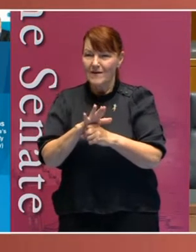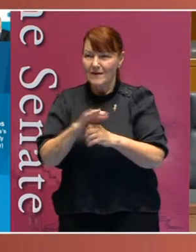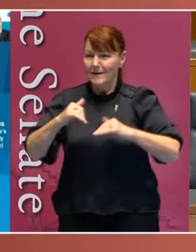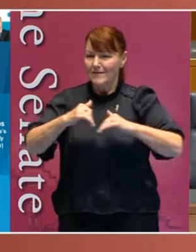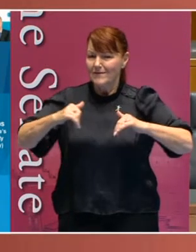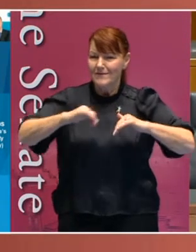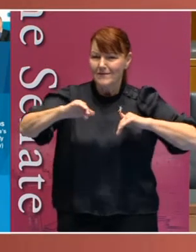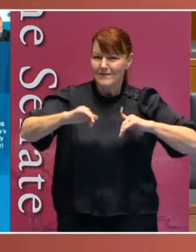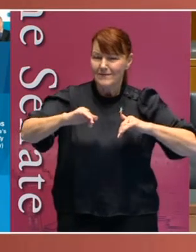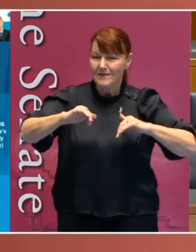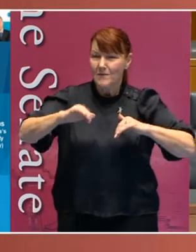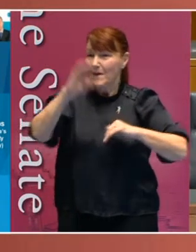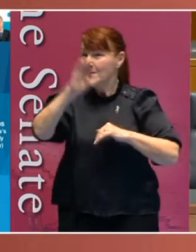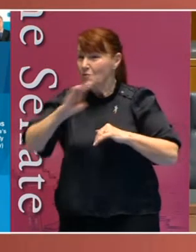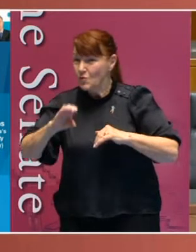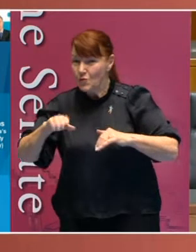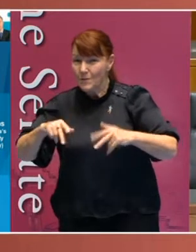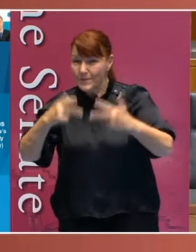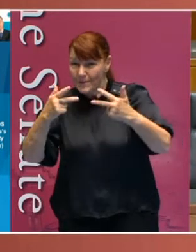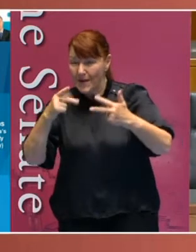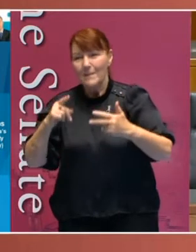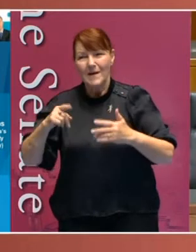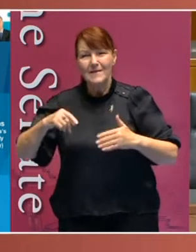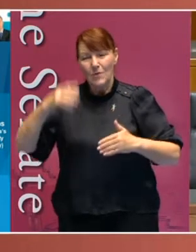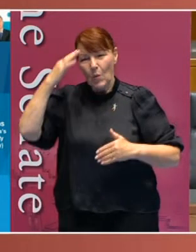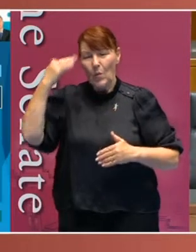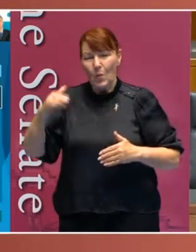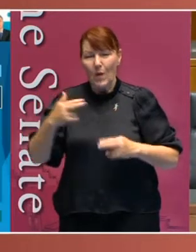requirements which made it challenging for all involved.